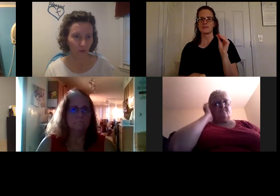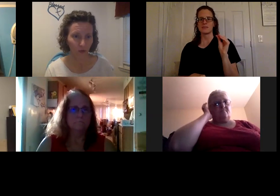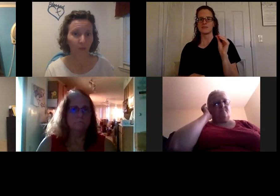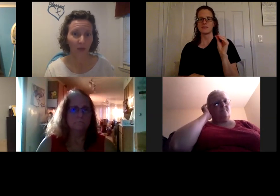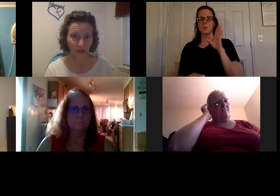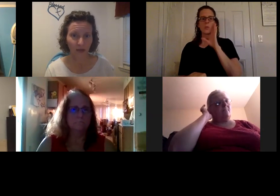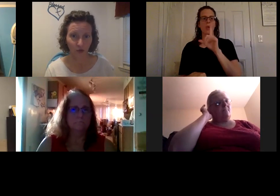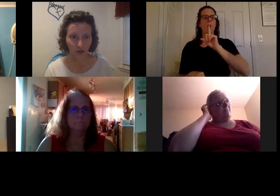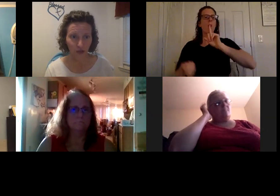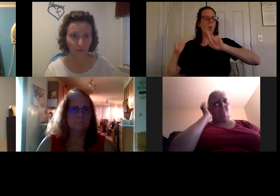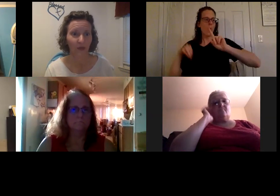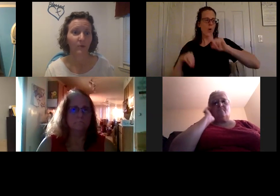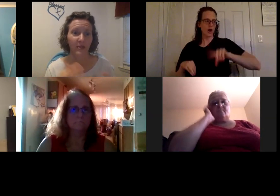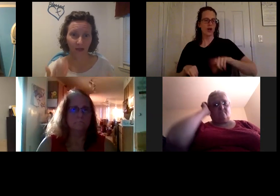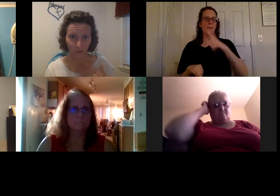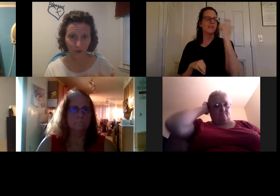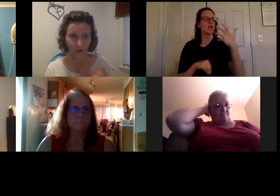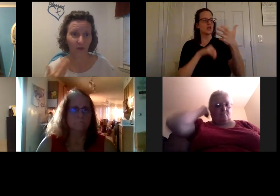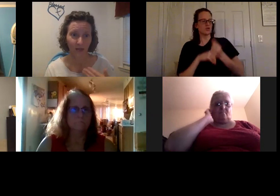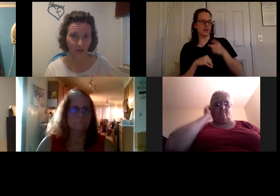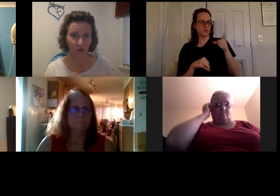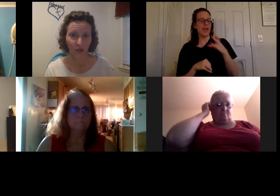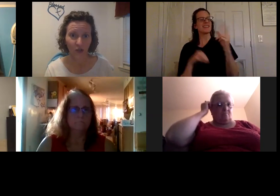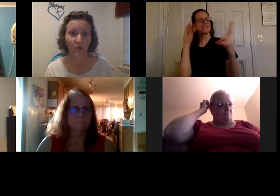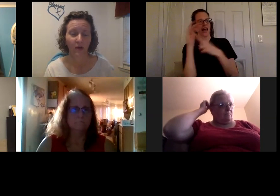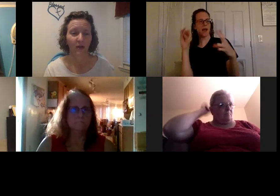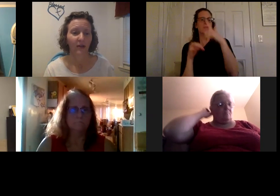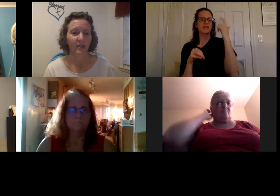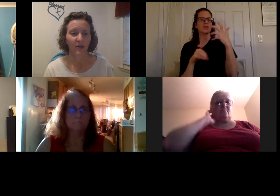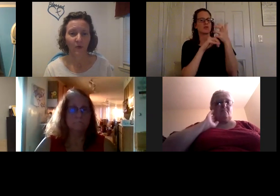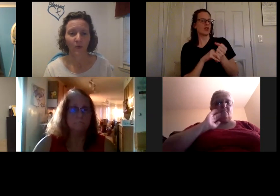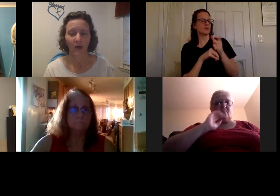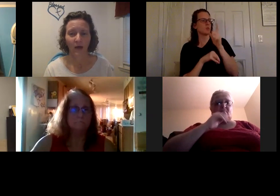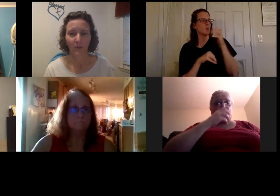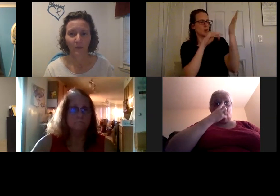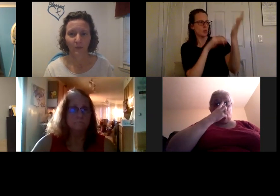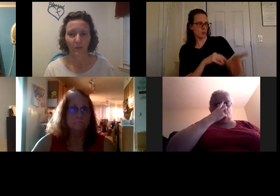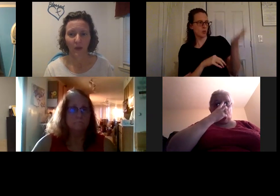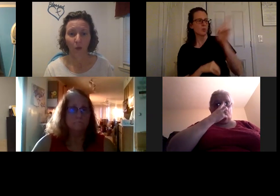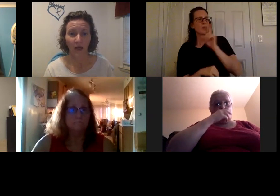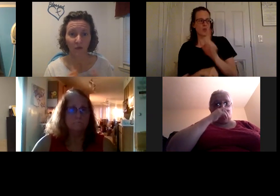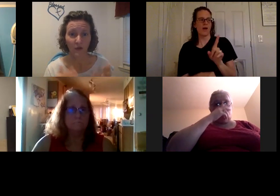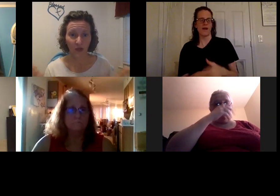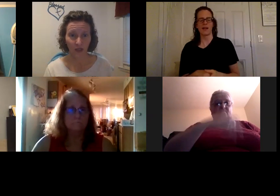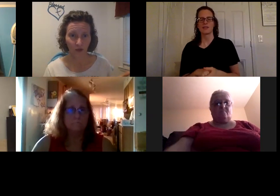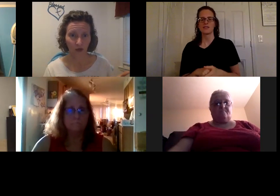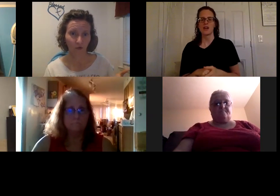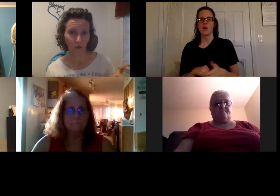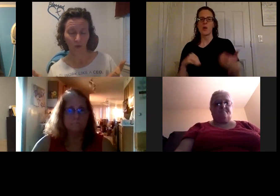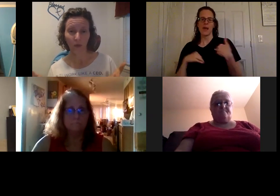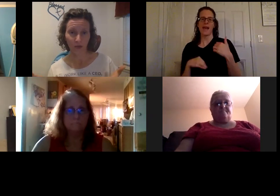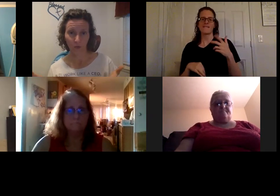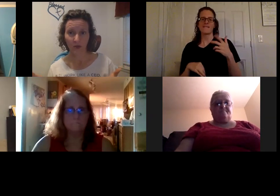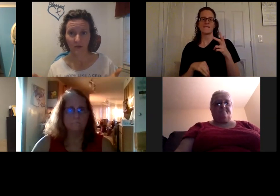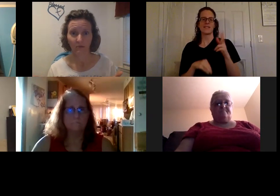order from you because they trust you they will sign up with you because they trust you so um we have those videos there